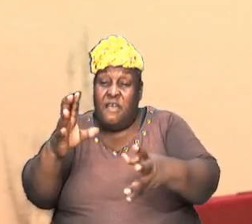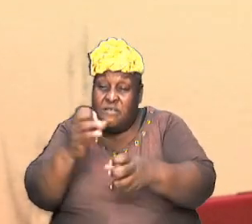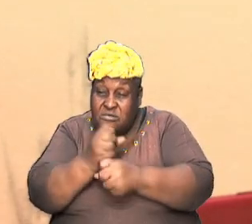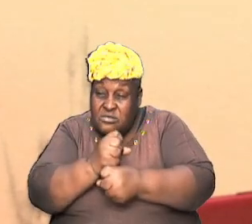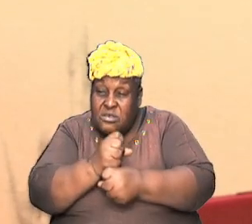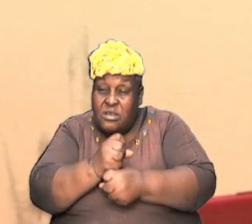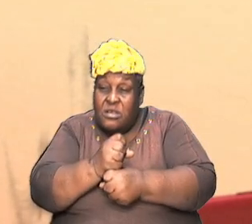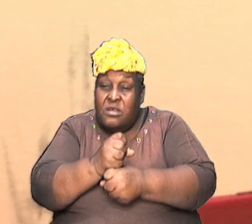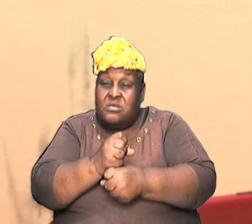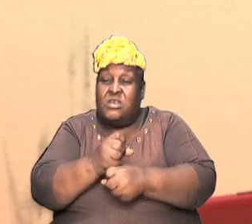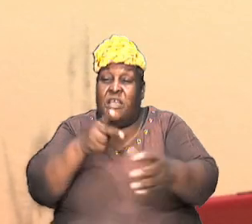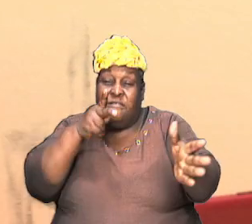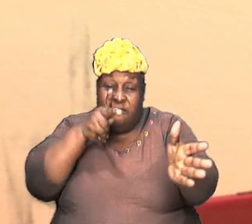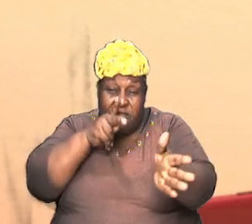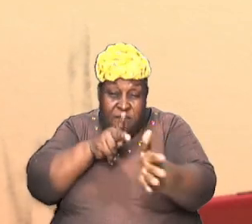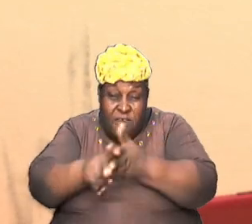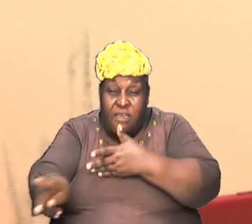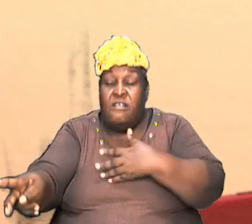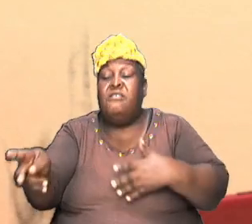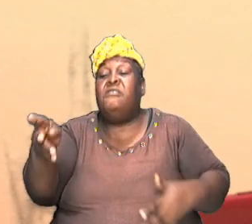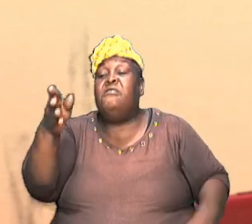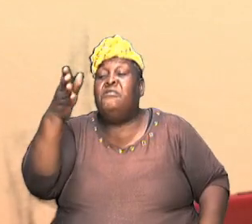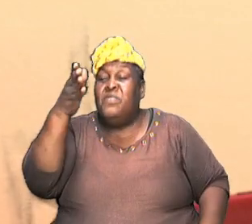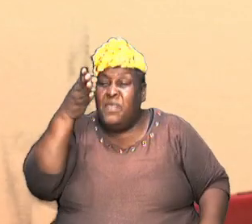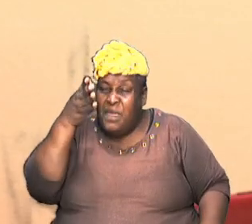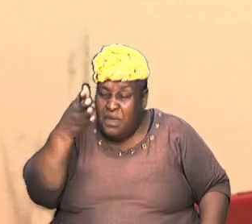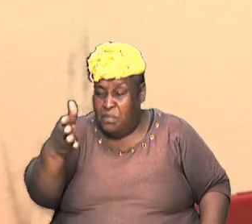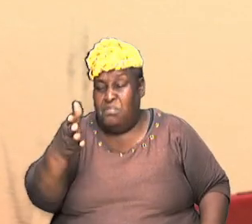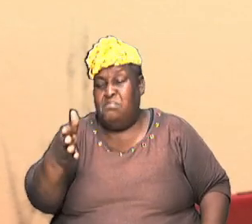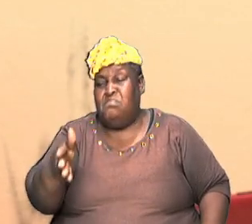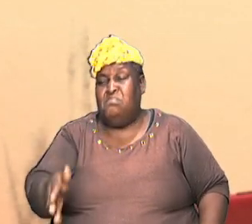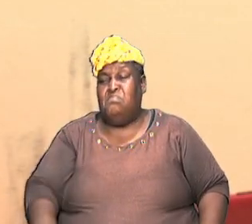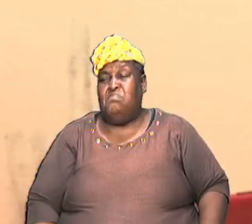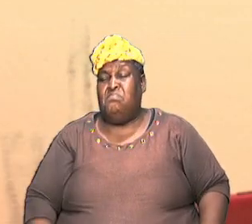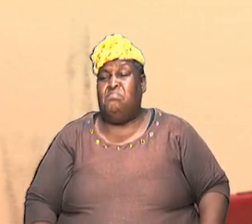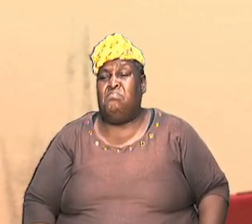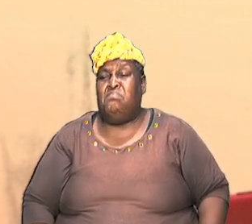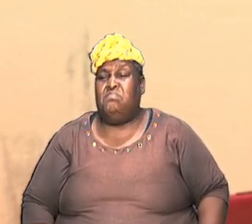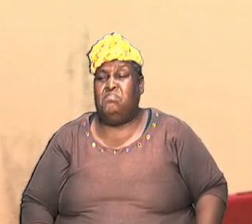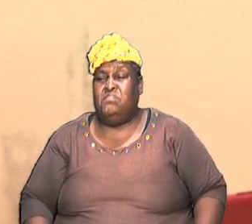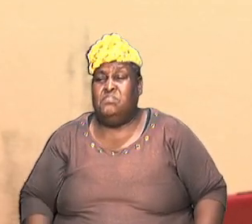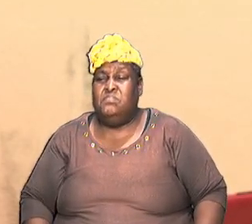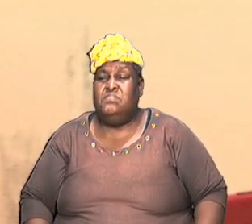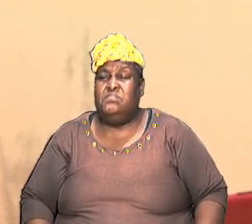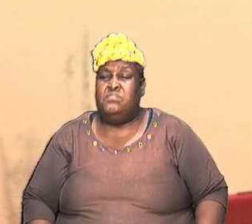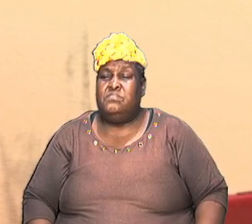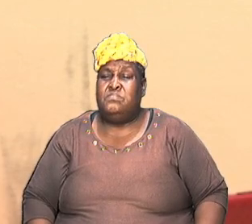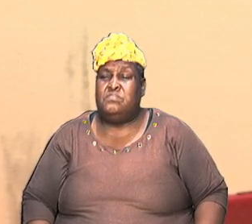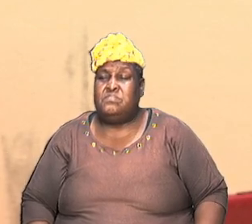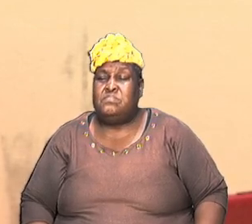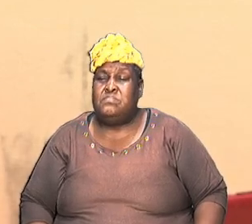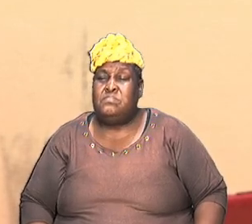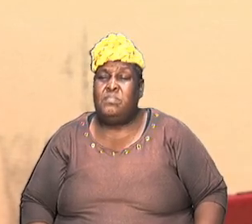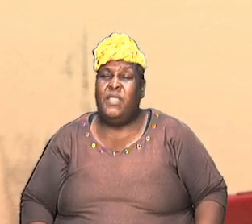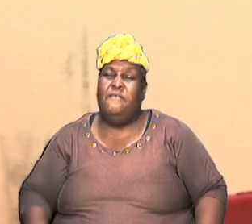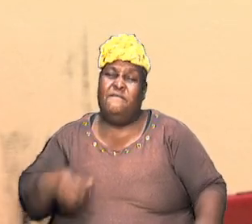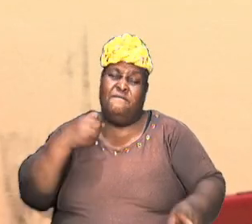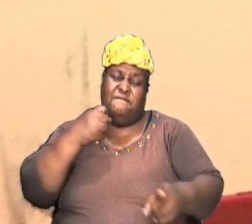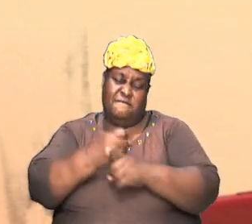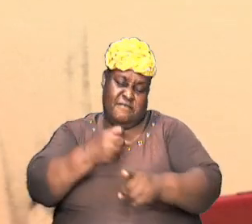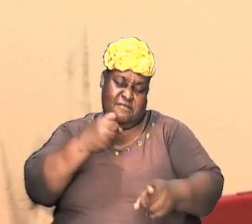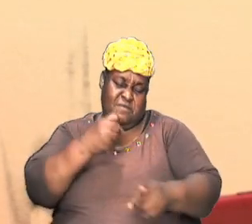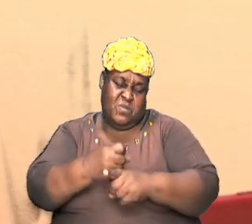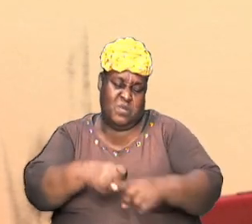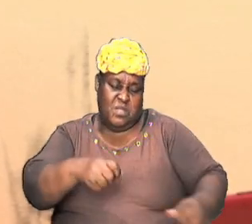and brothers and sisters he took them on head on he fought with them